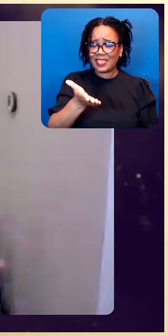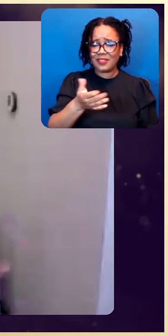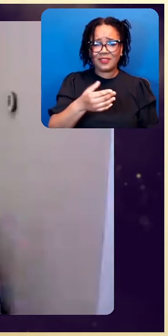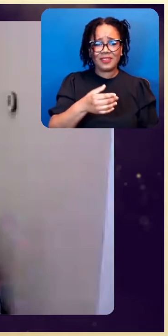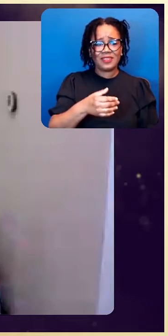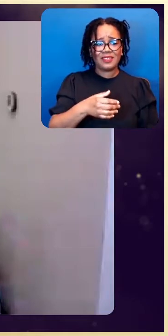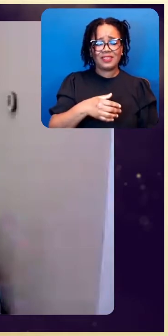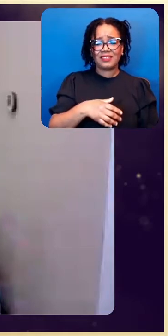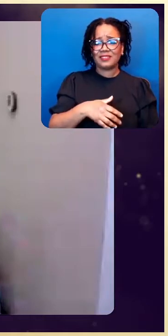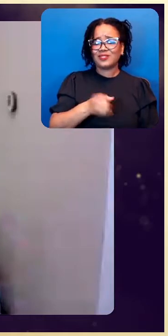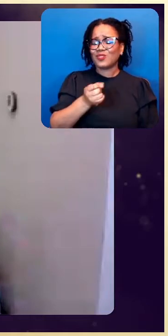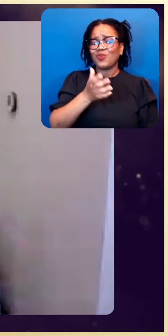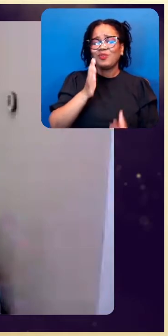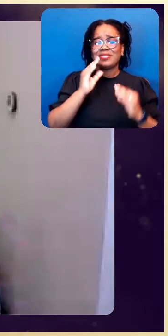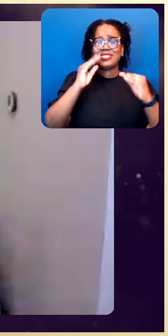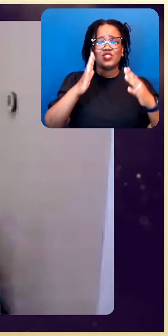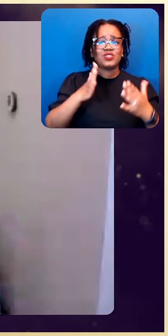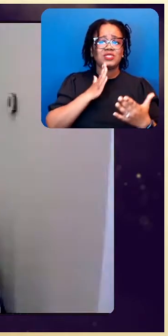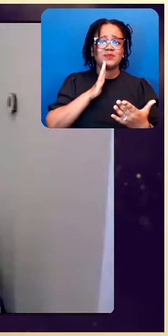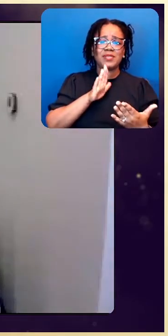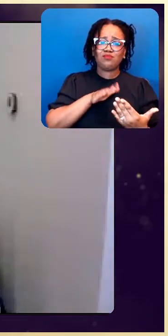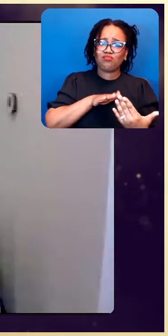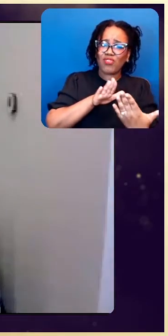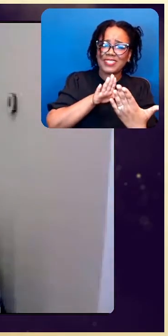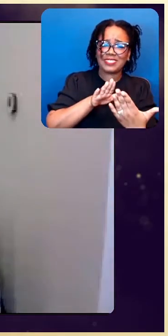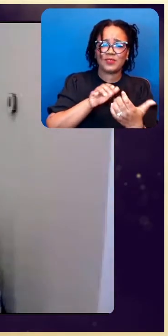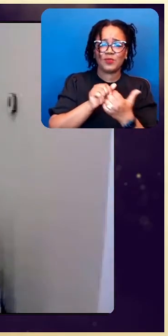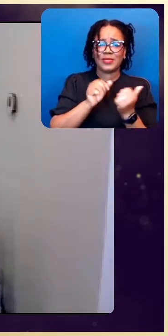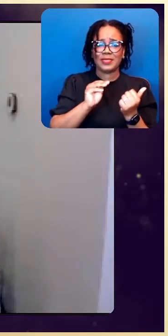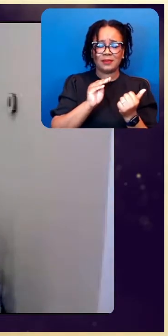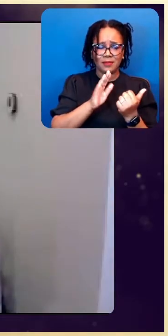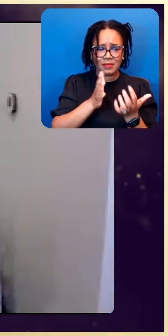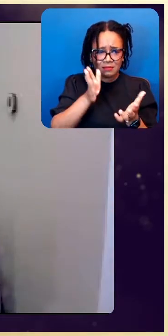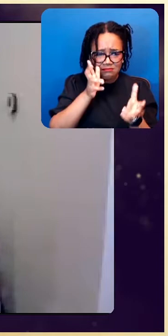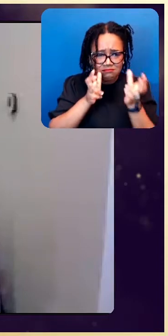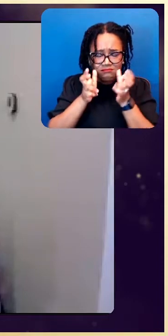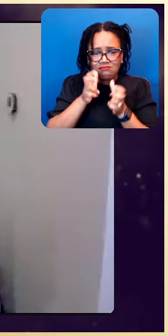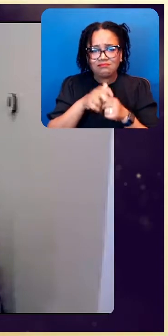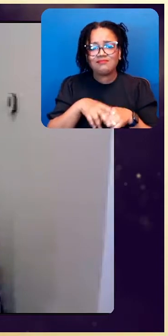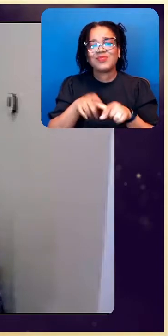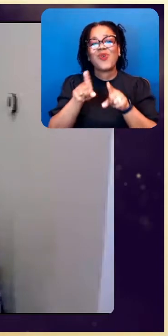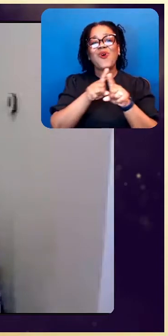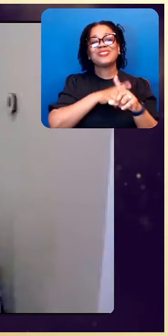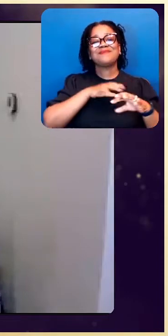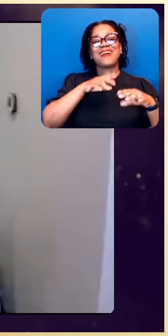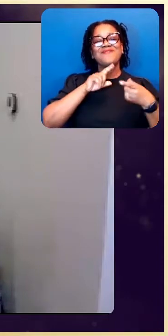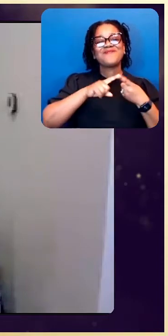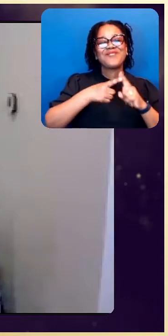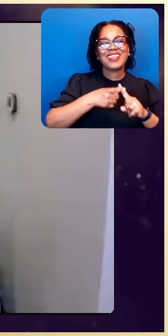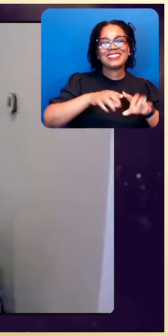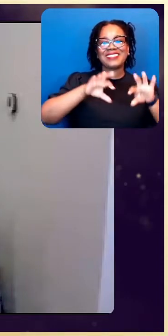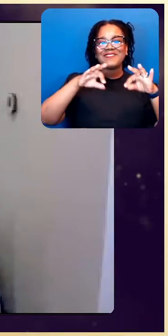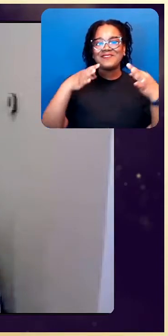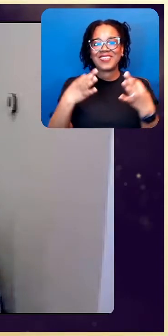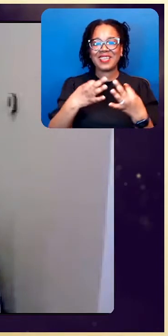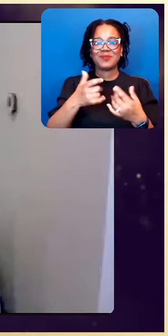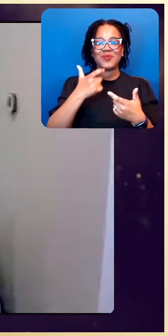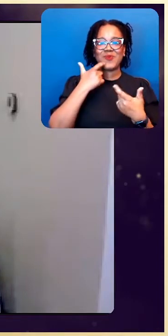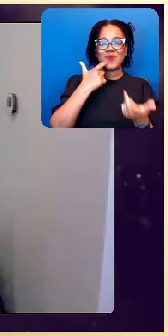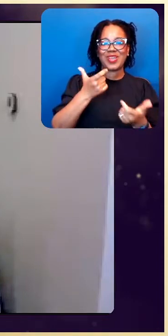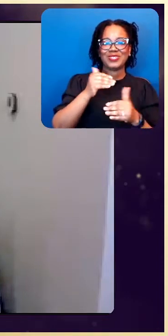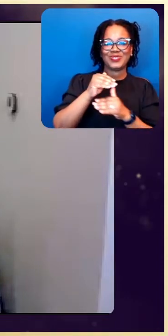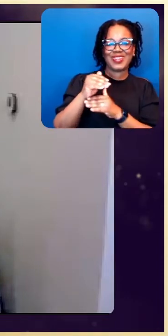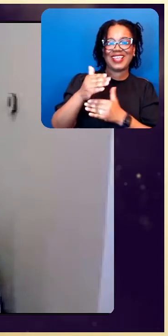And I would also love to thank my friends and family. I know a lot of you are watching now, so thank you so much. I am very